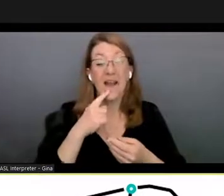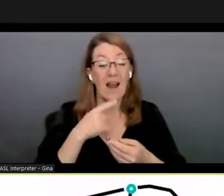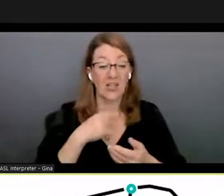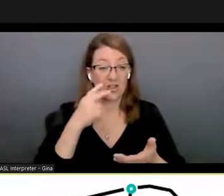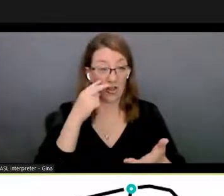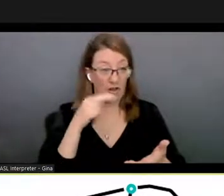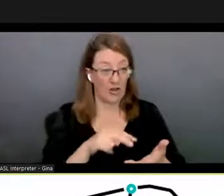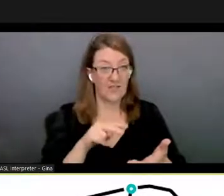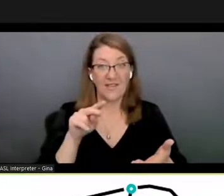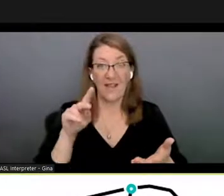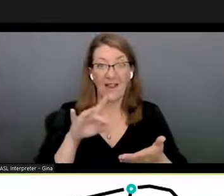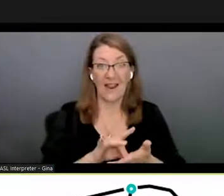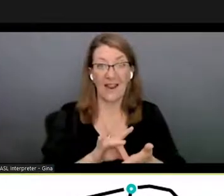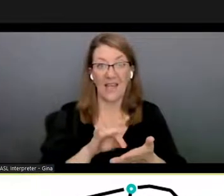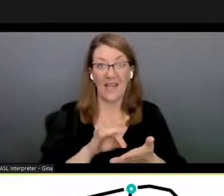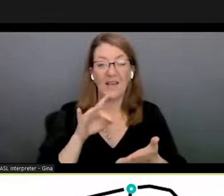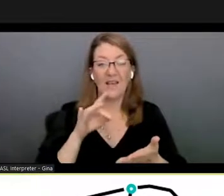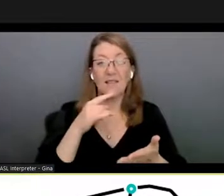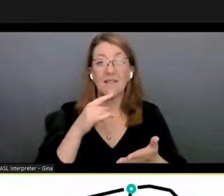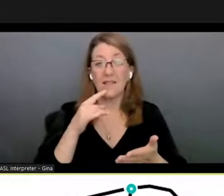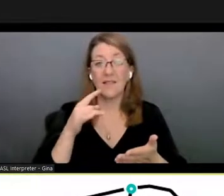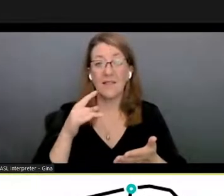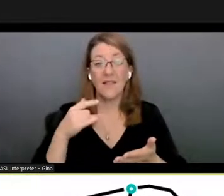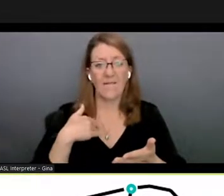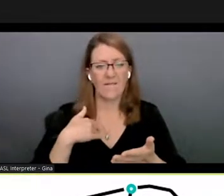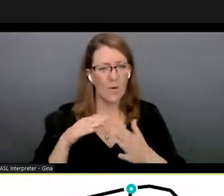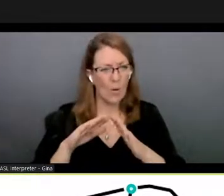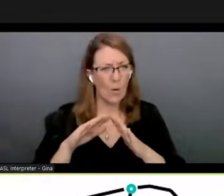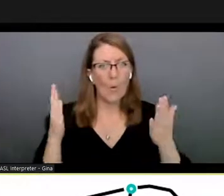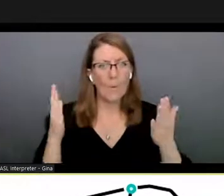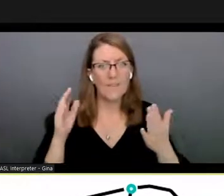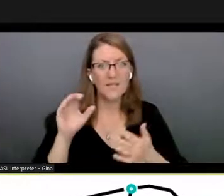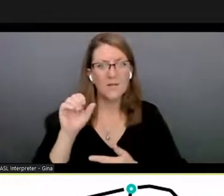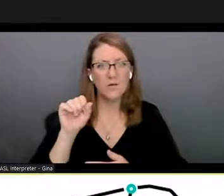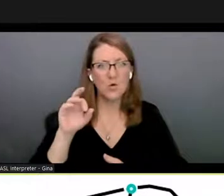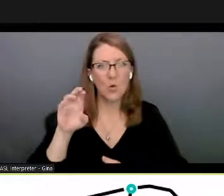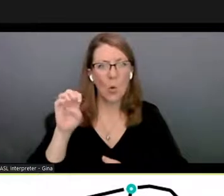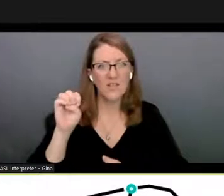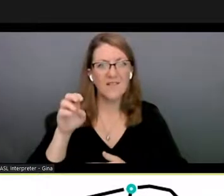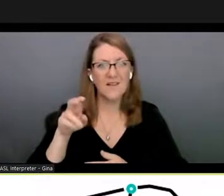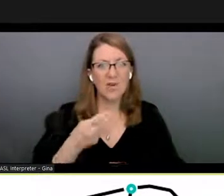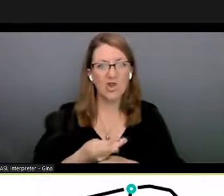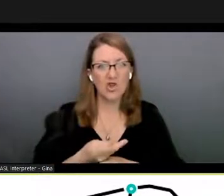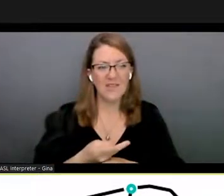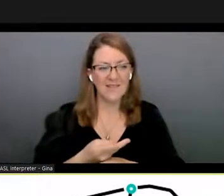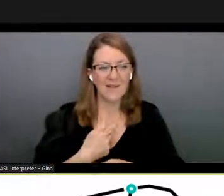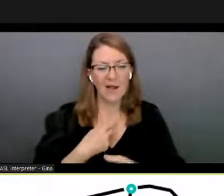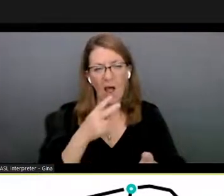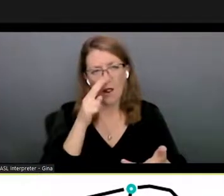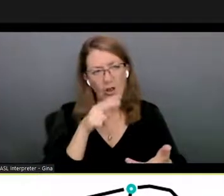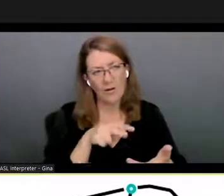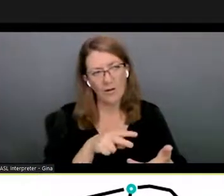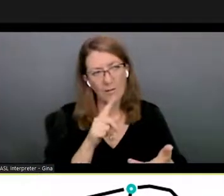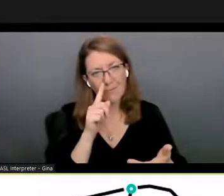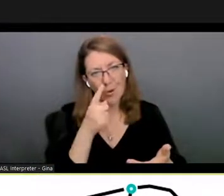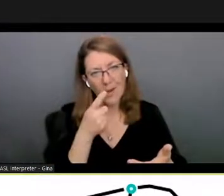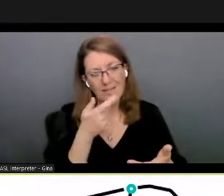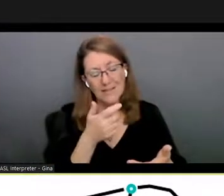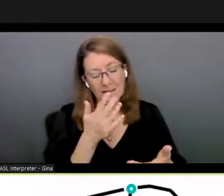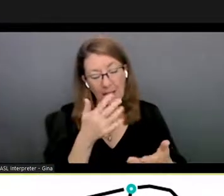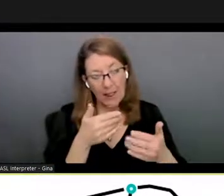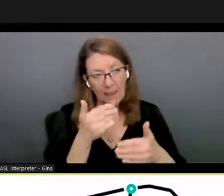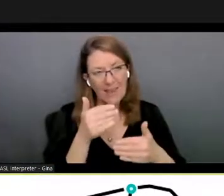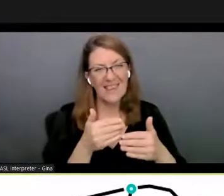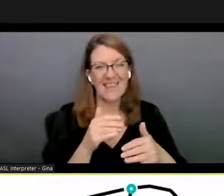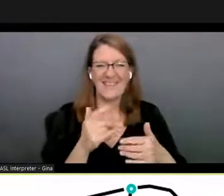link uh that there's like a open source version i'll send in the chat and just looking at it i get bored and sleepy just like there's